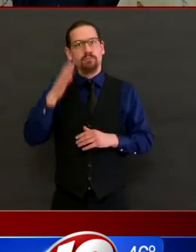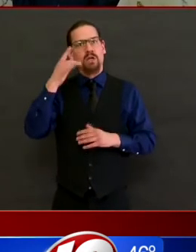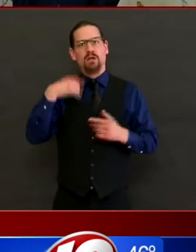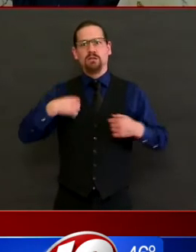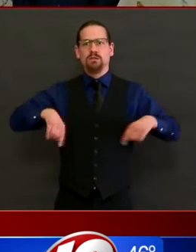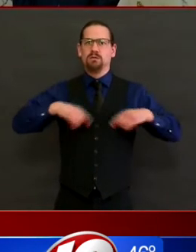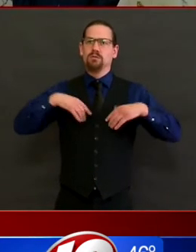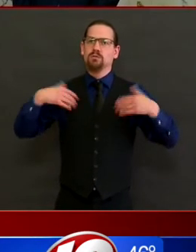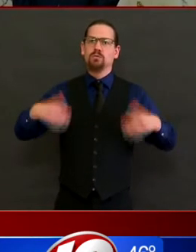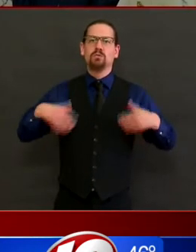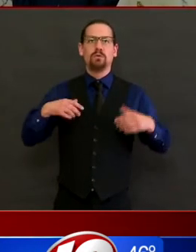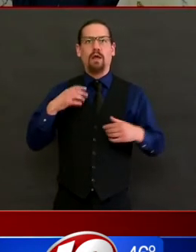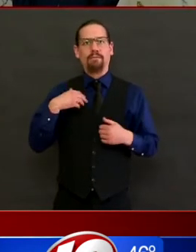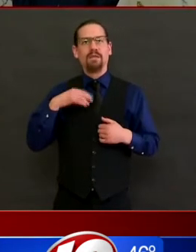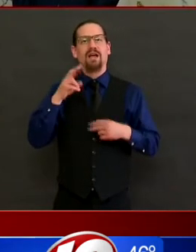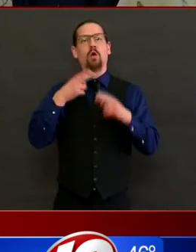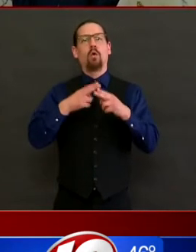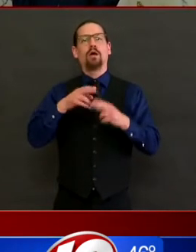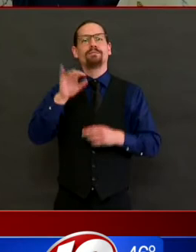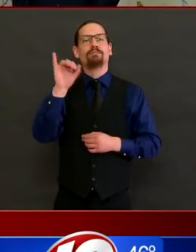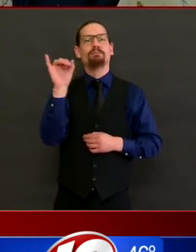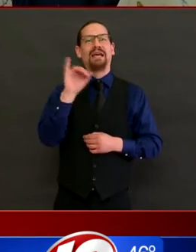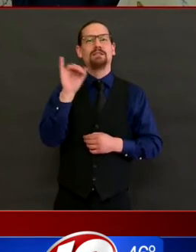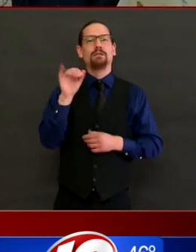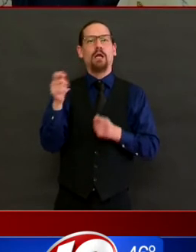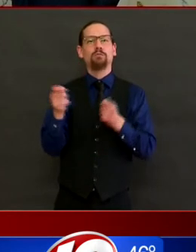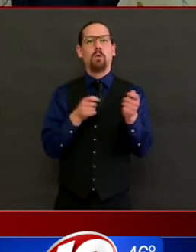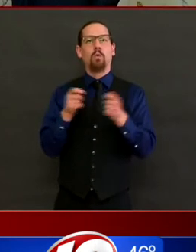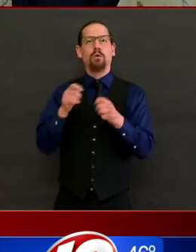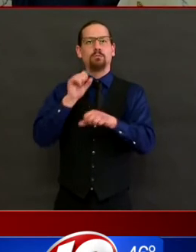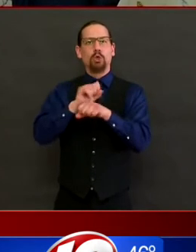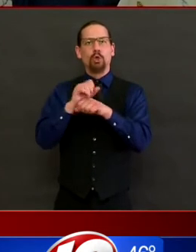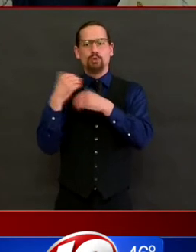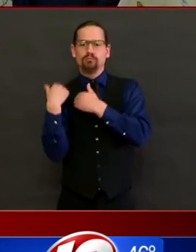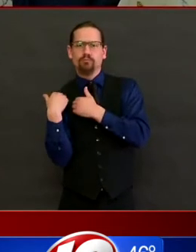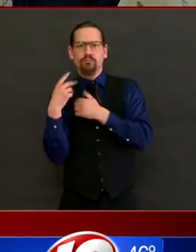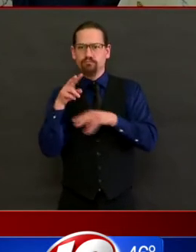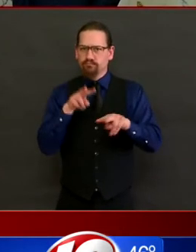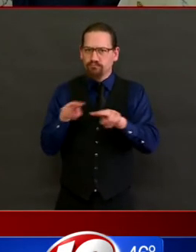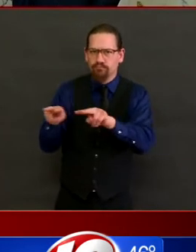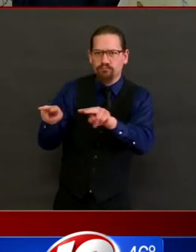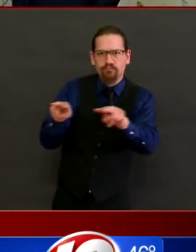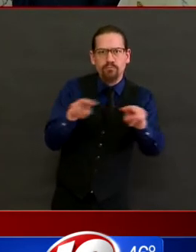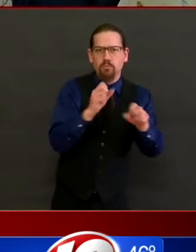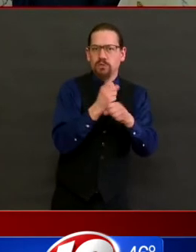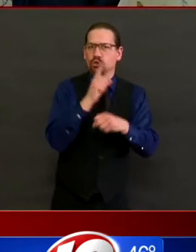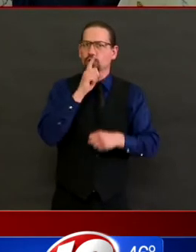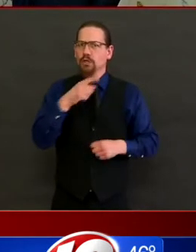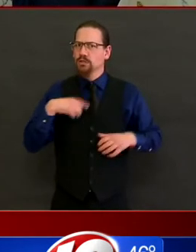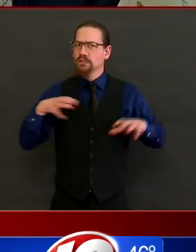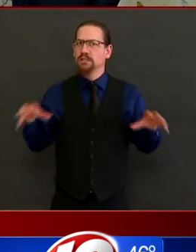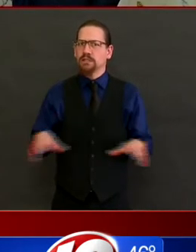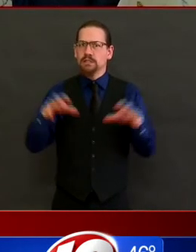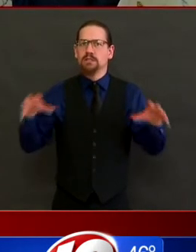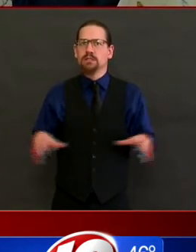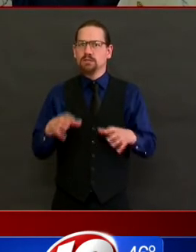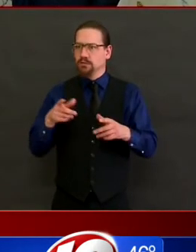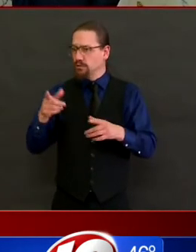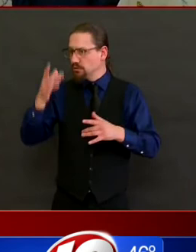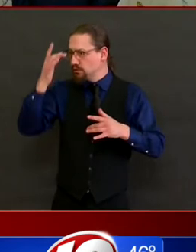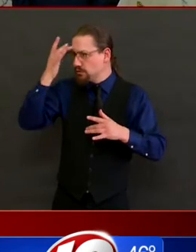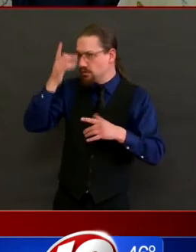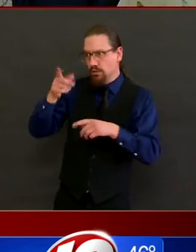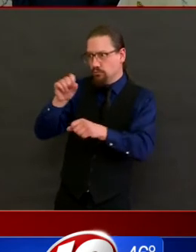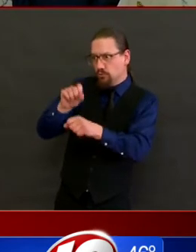We are grateful to the staff as well as the administrators at Oak Hill for partnership and for their